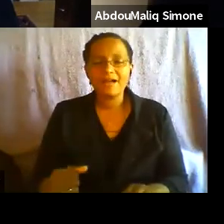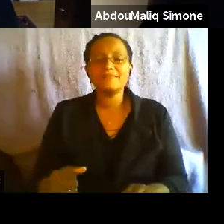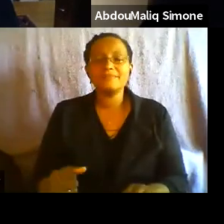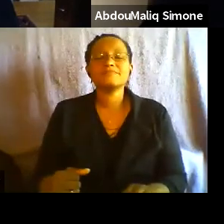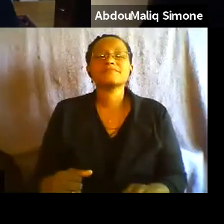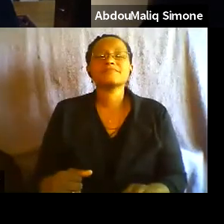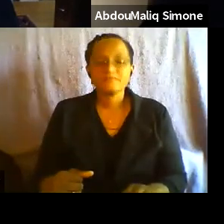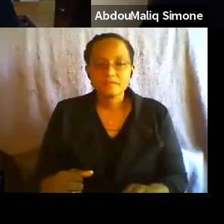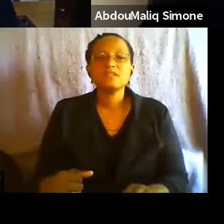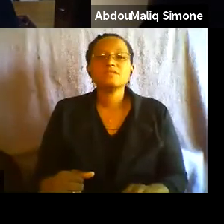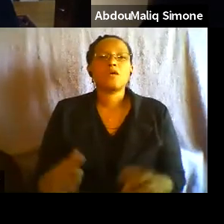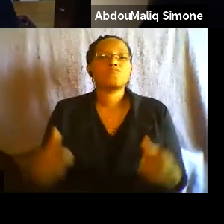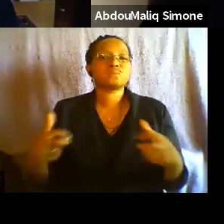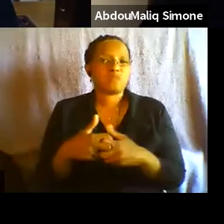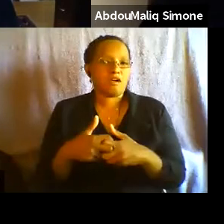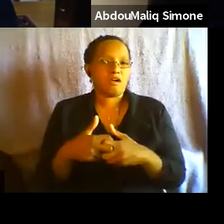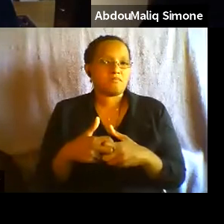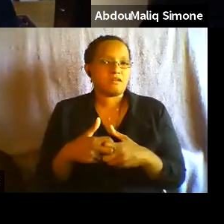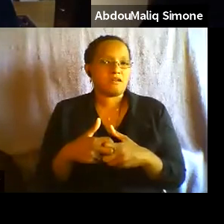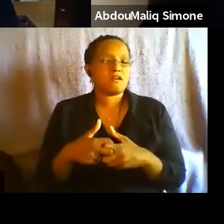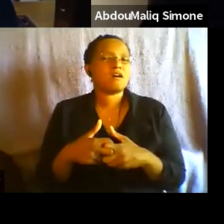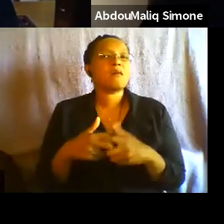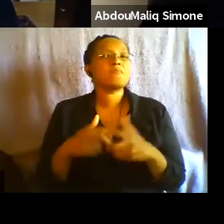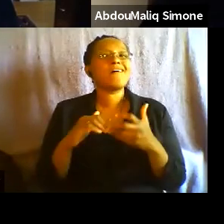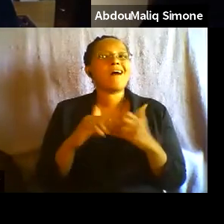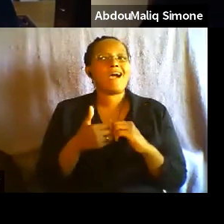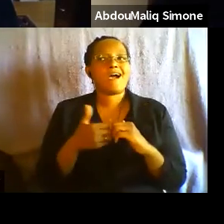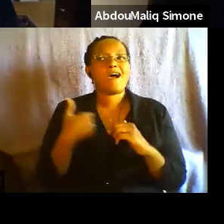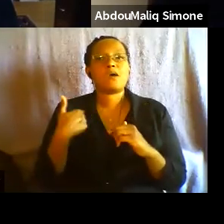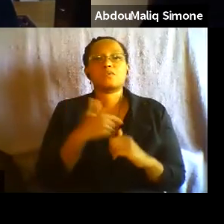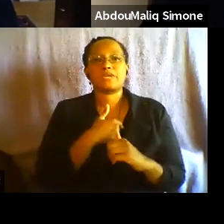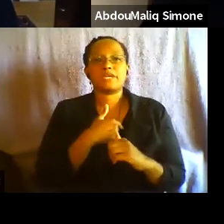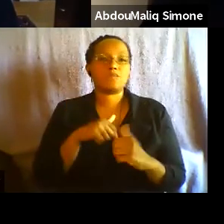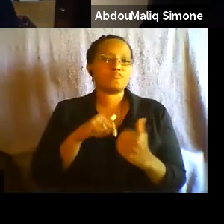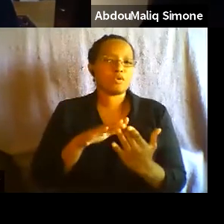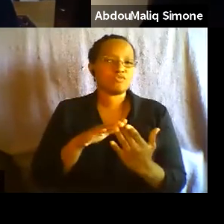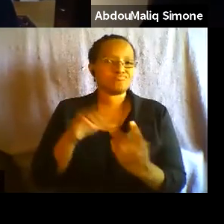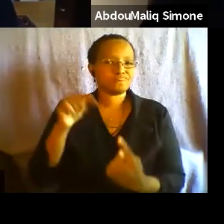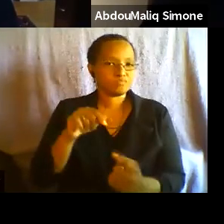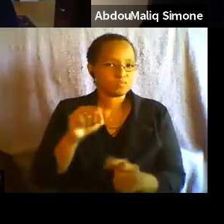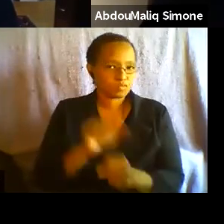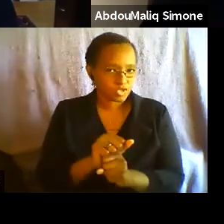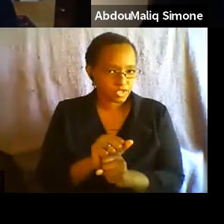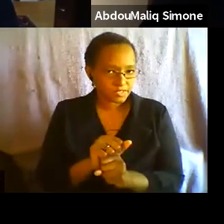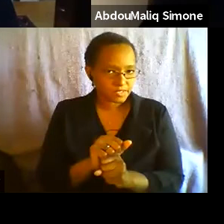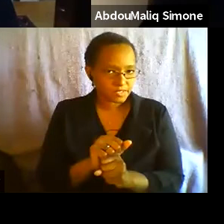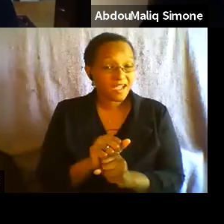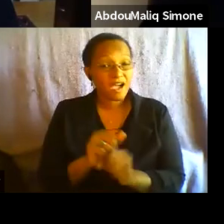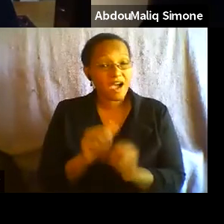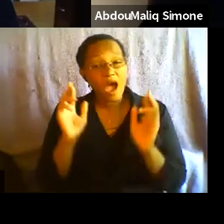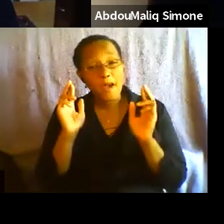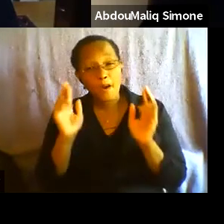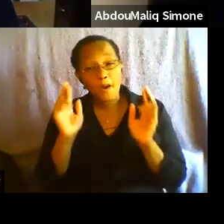problem in how we go about doing this work. And I hope that my colleagues